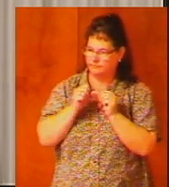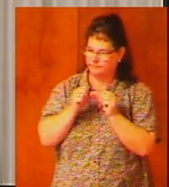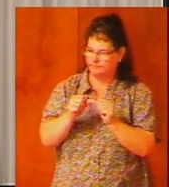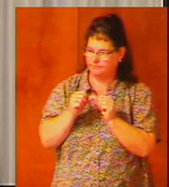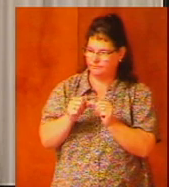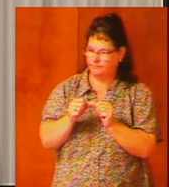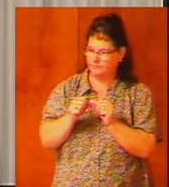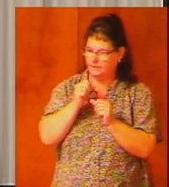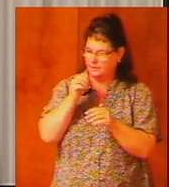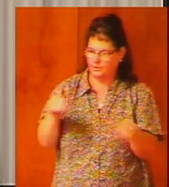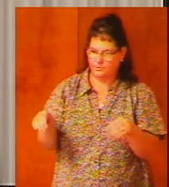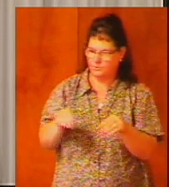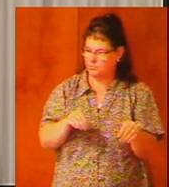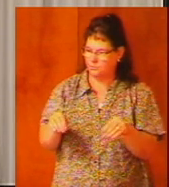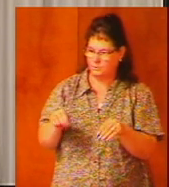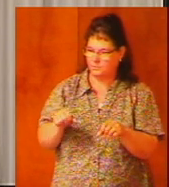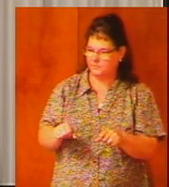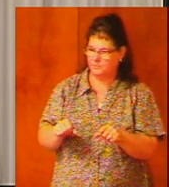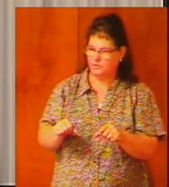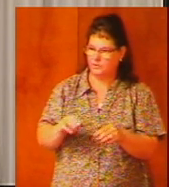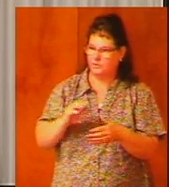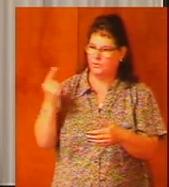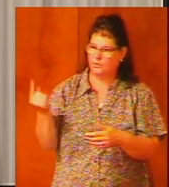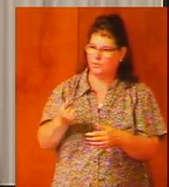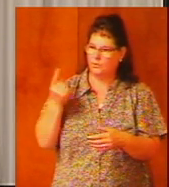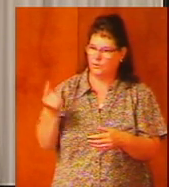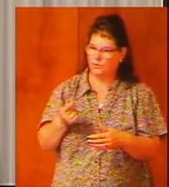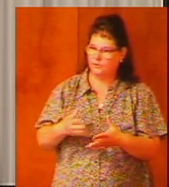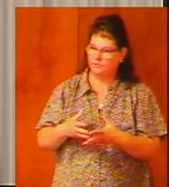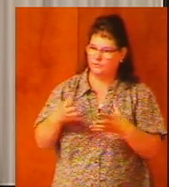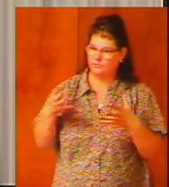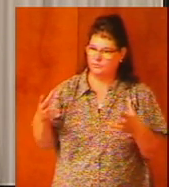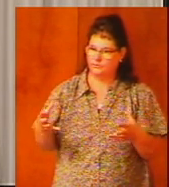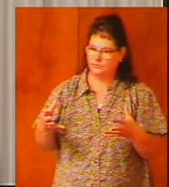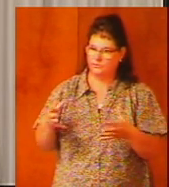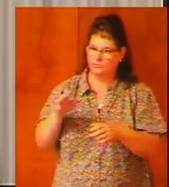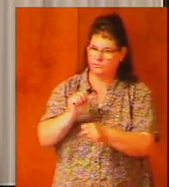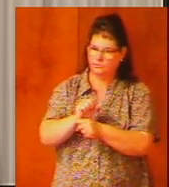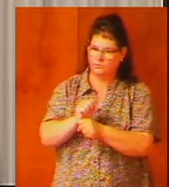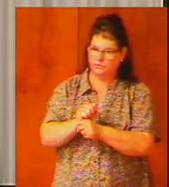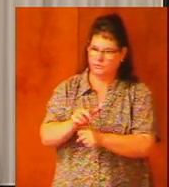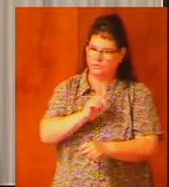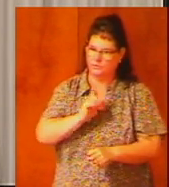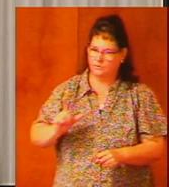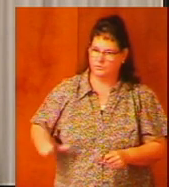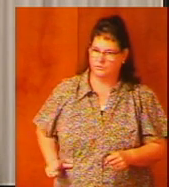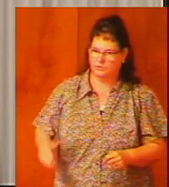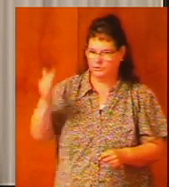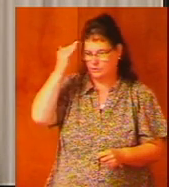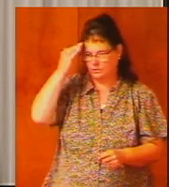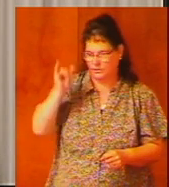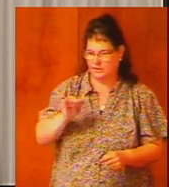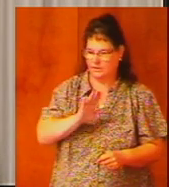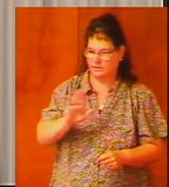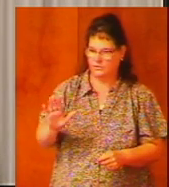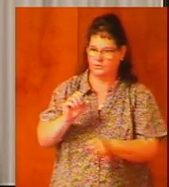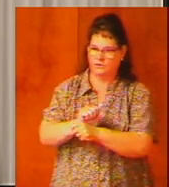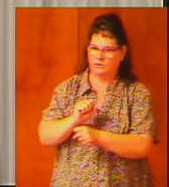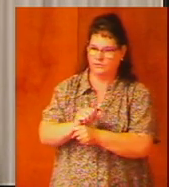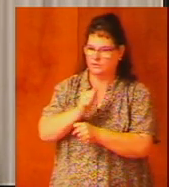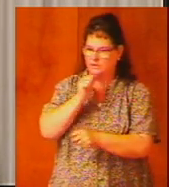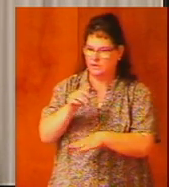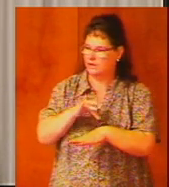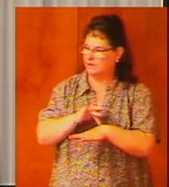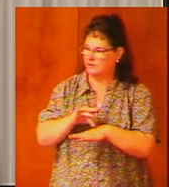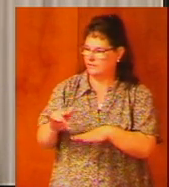immovable always abounding in the work of the Lord knowing that your labor is